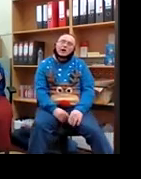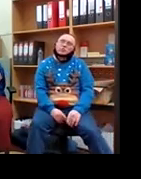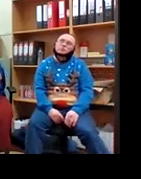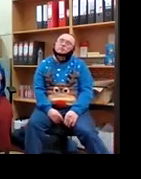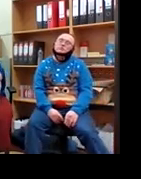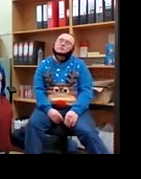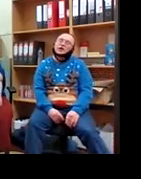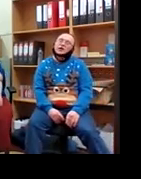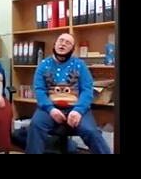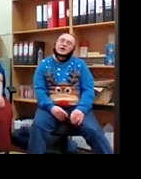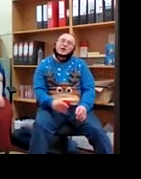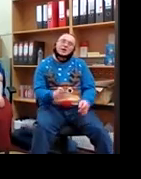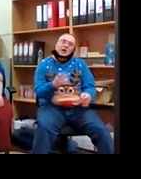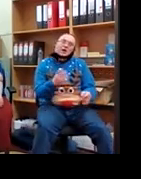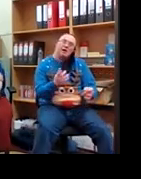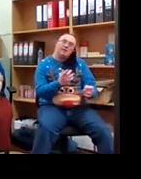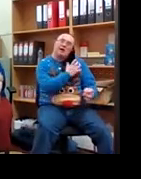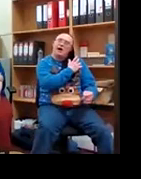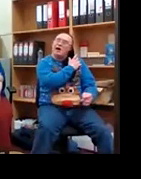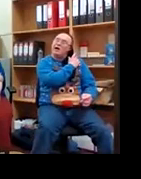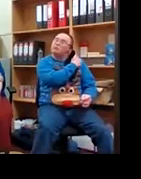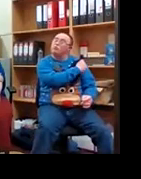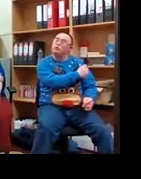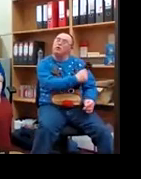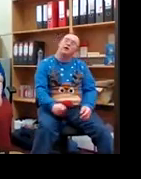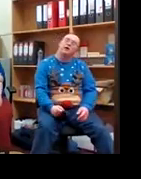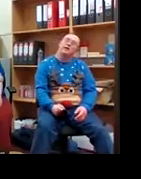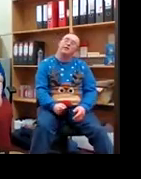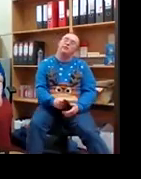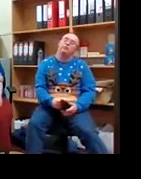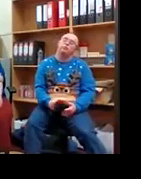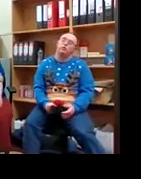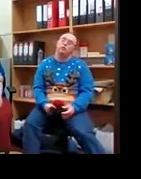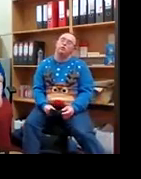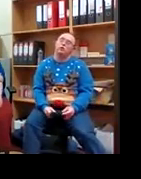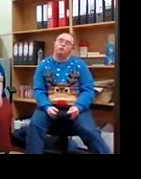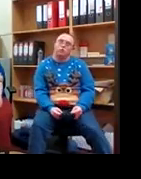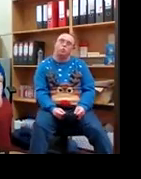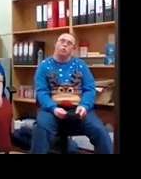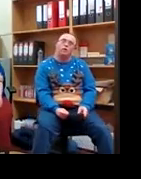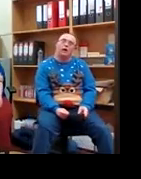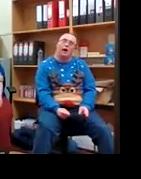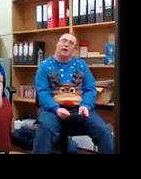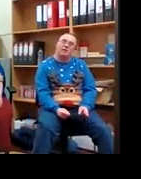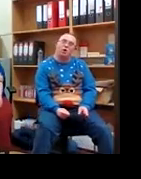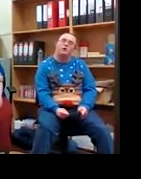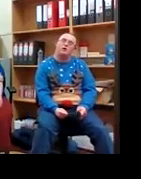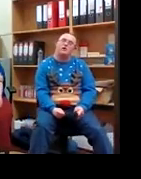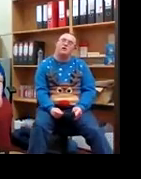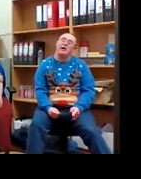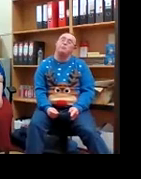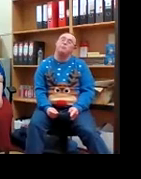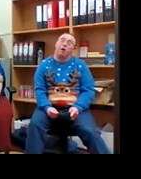new year in 2021 and that's how